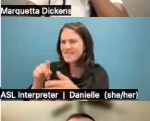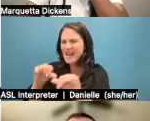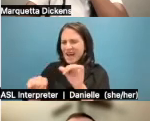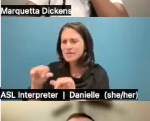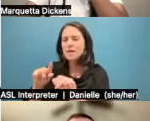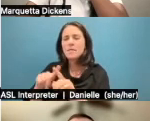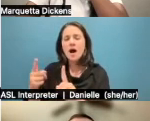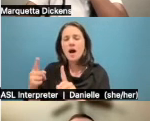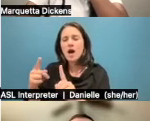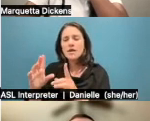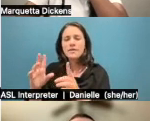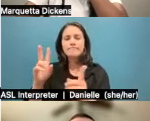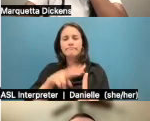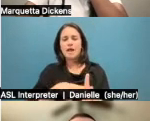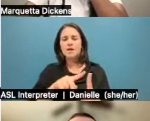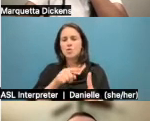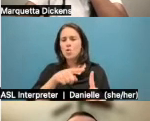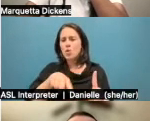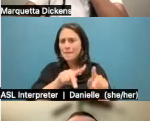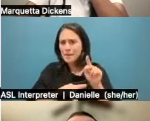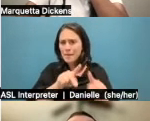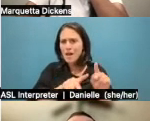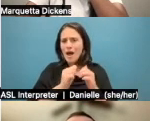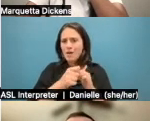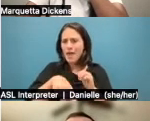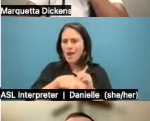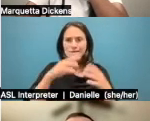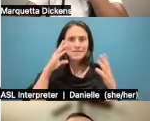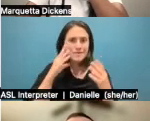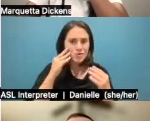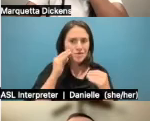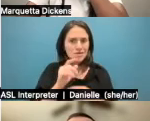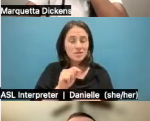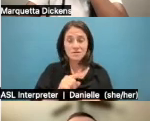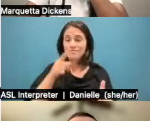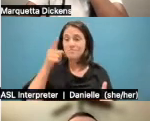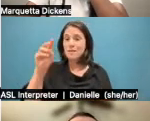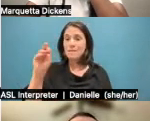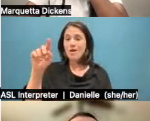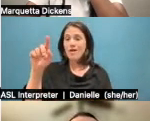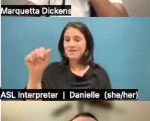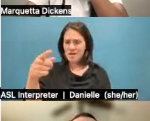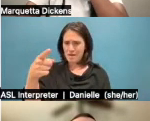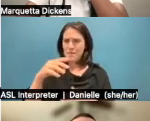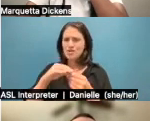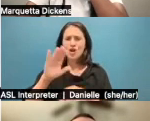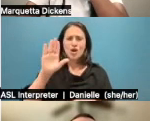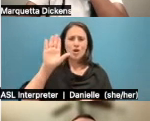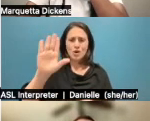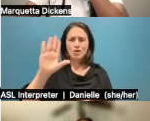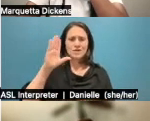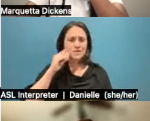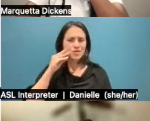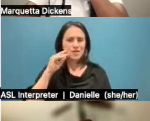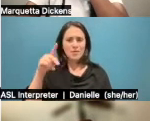when Marcoida was talking about, um, you know, her experience of Princeville is really different than the way it's been portrayed in a lot of media. Um, the